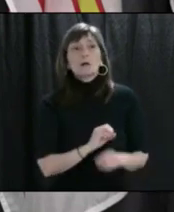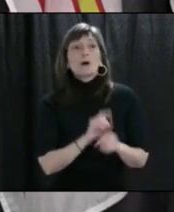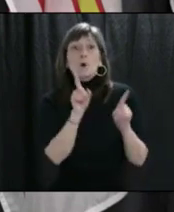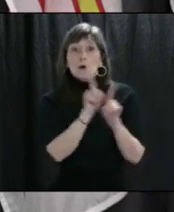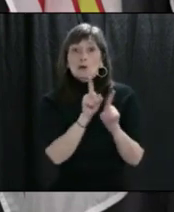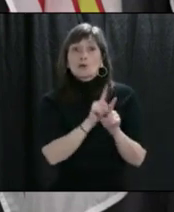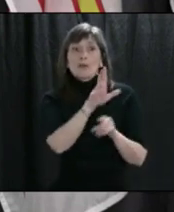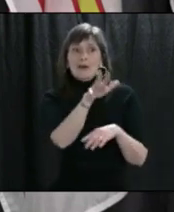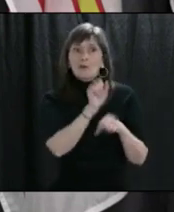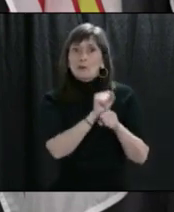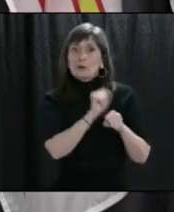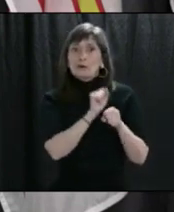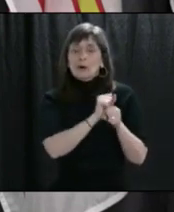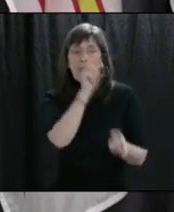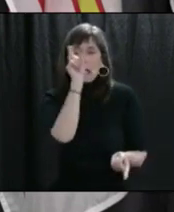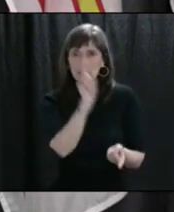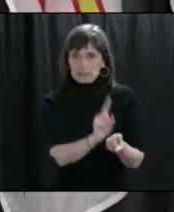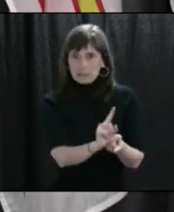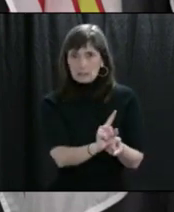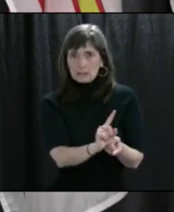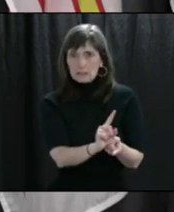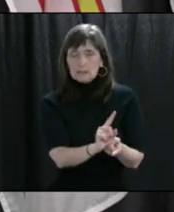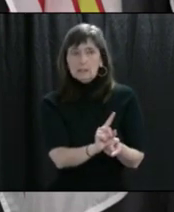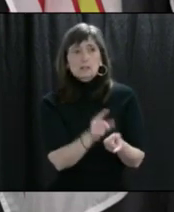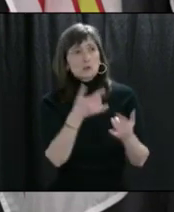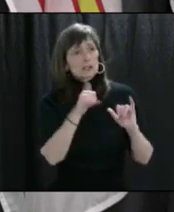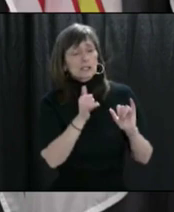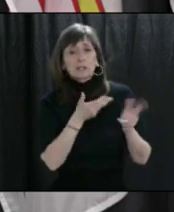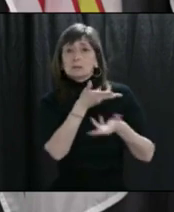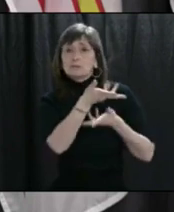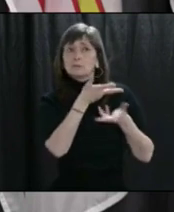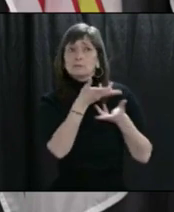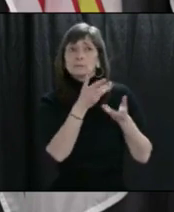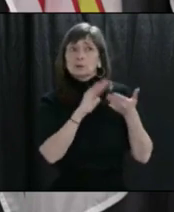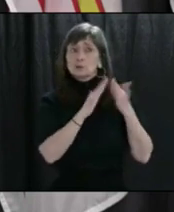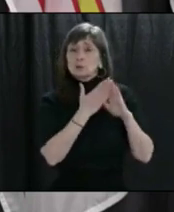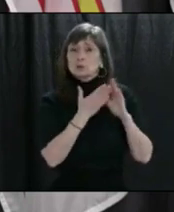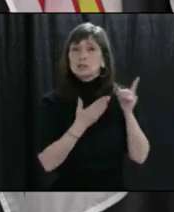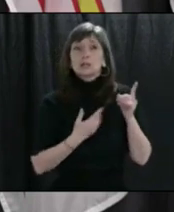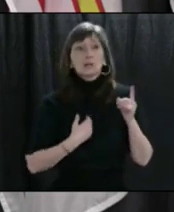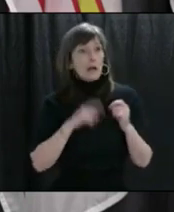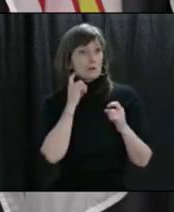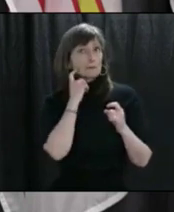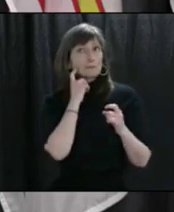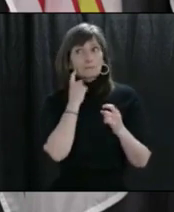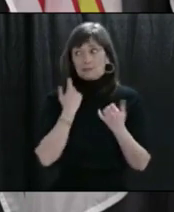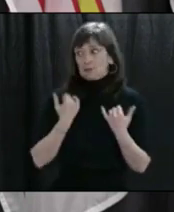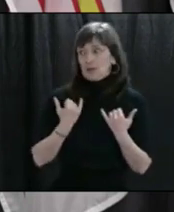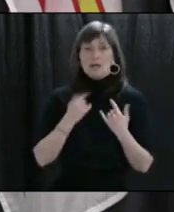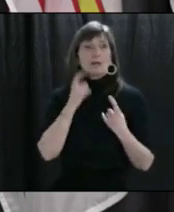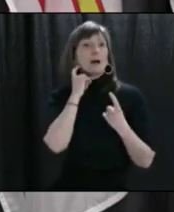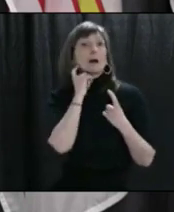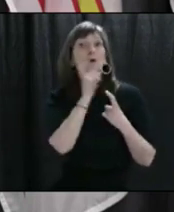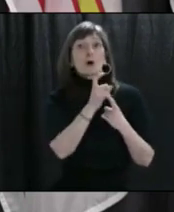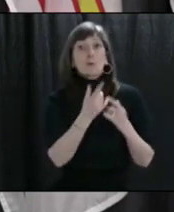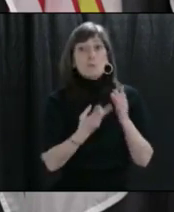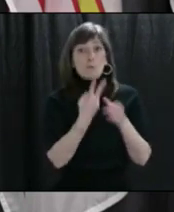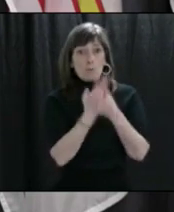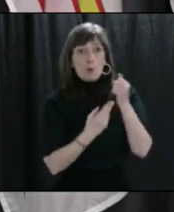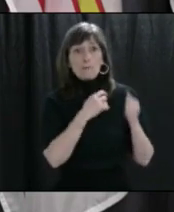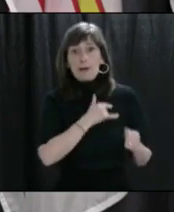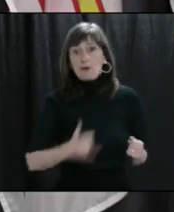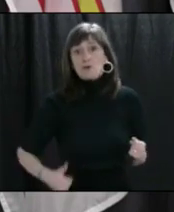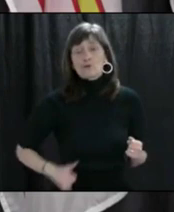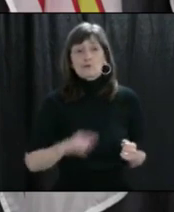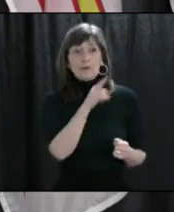cut back substantially. So we're working with the community. I've had a call. spoke to both mayors just prior to the media availability yesterday.